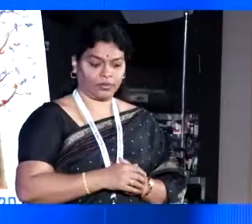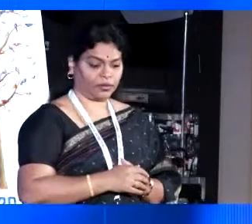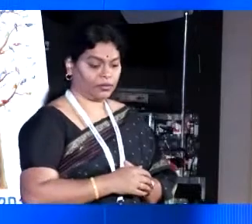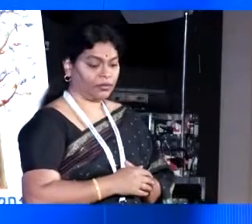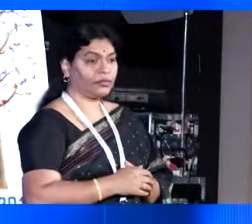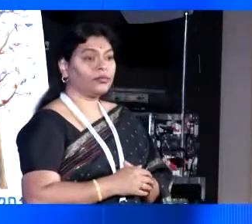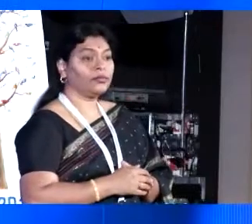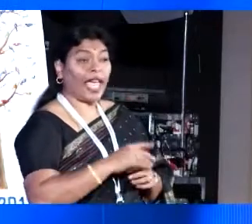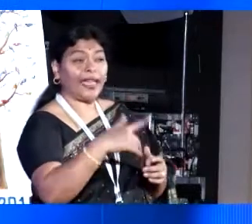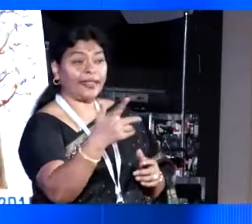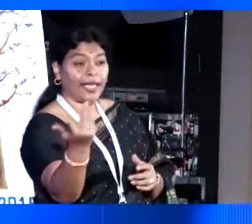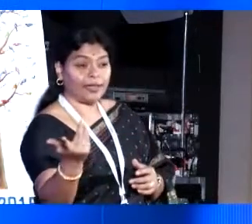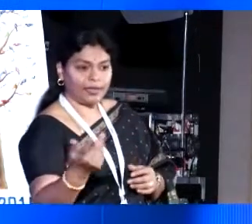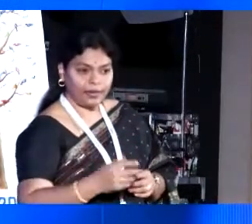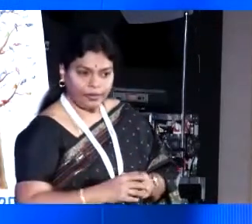Anything else?